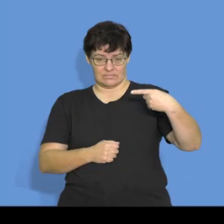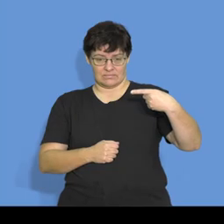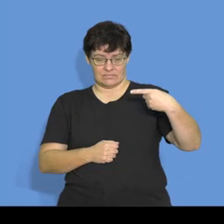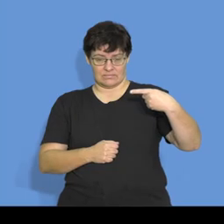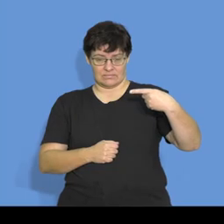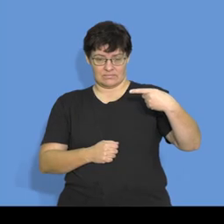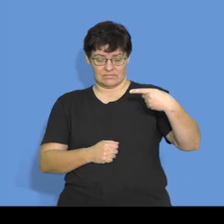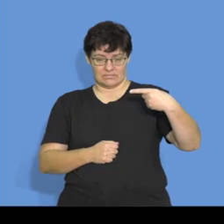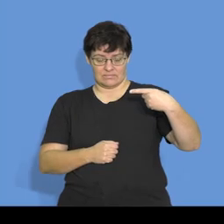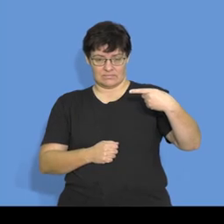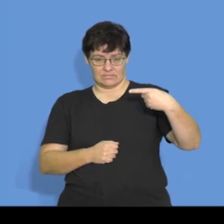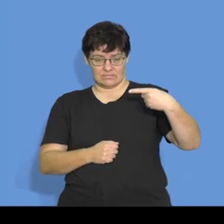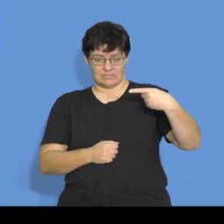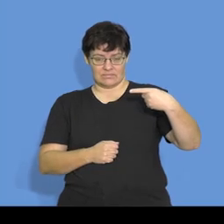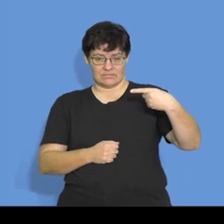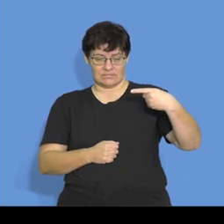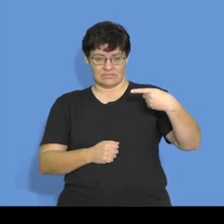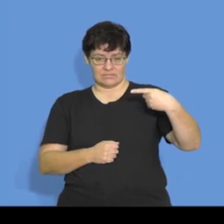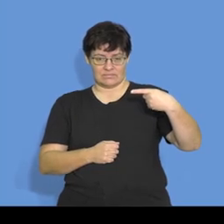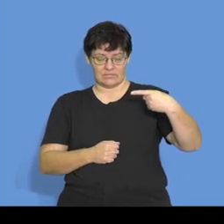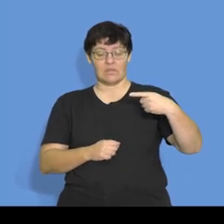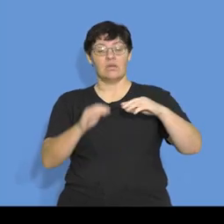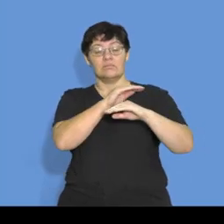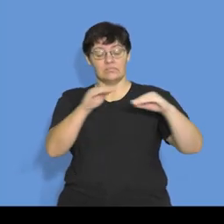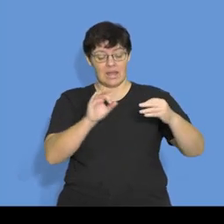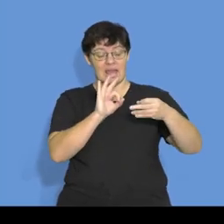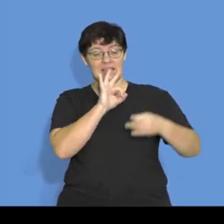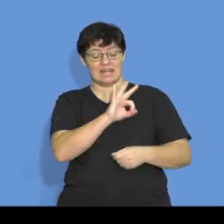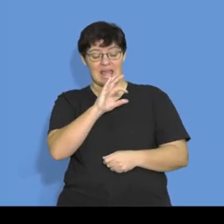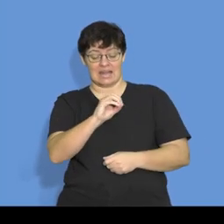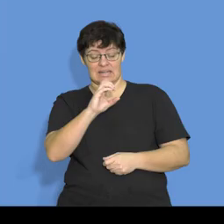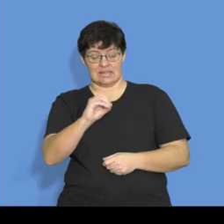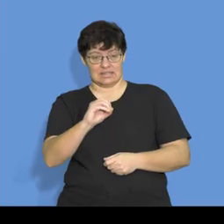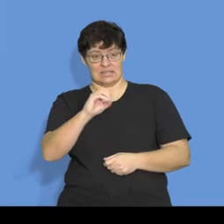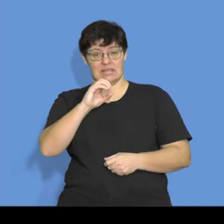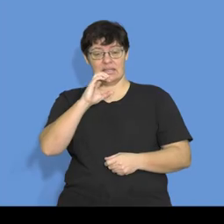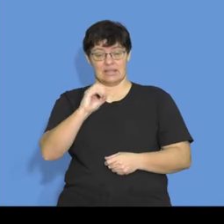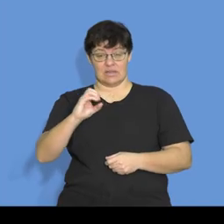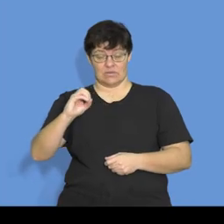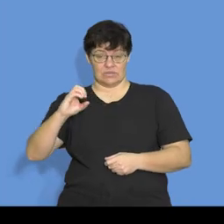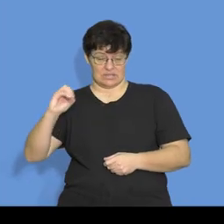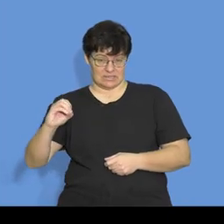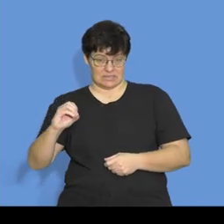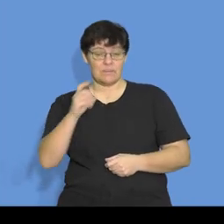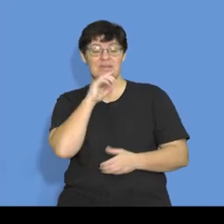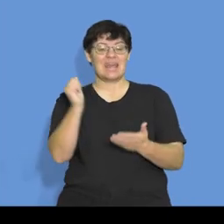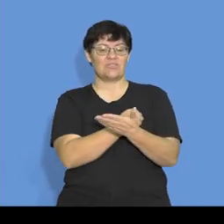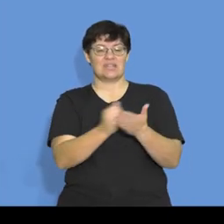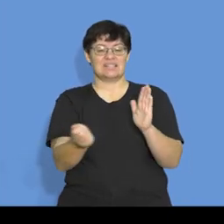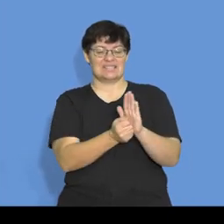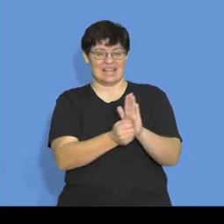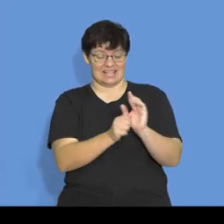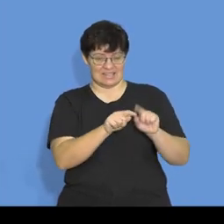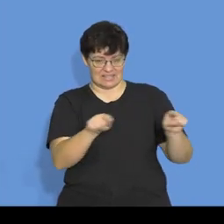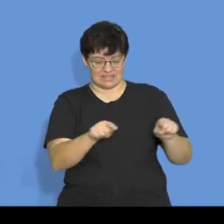over the 300,000, which is my, the credit sale, times